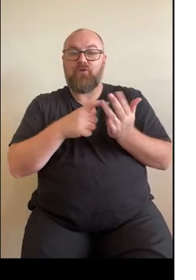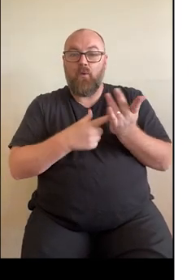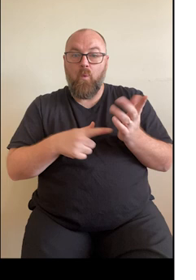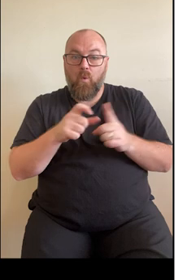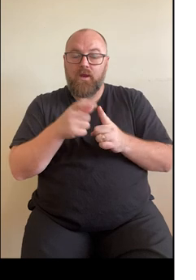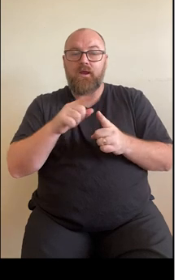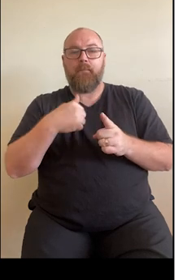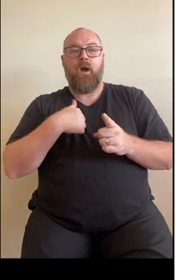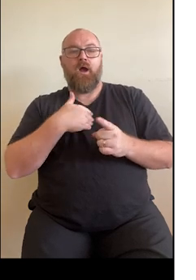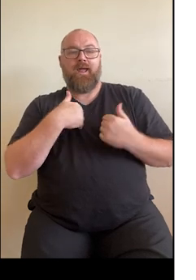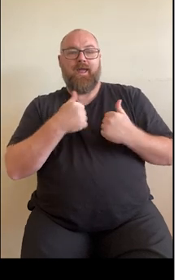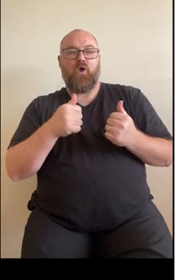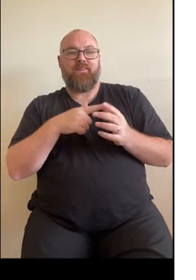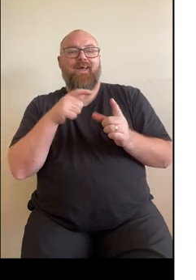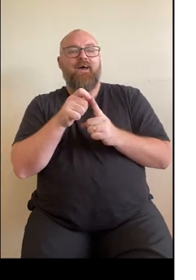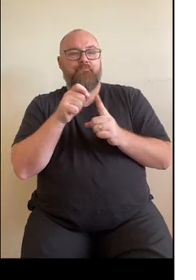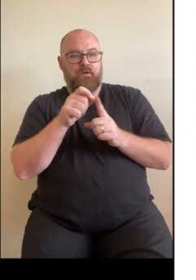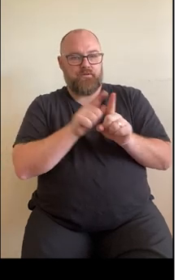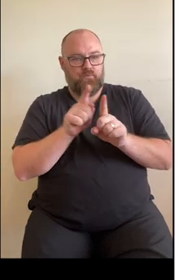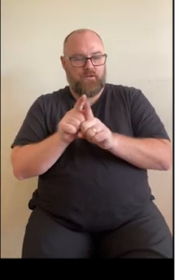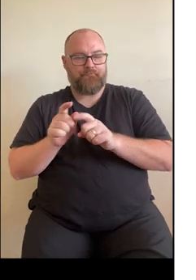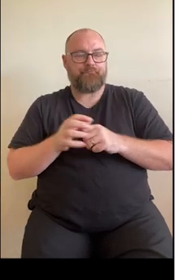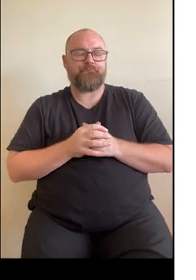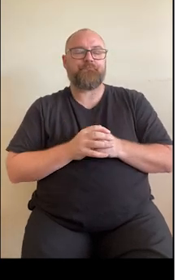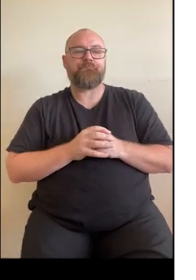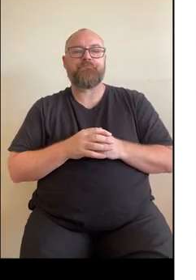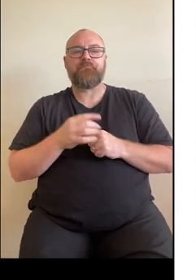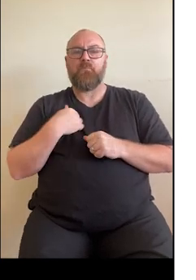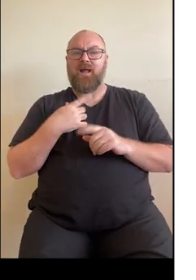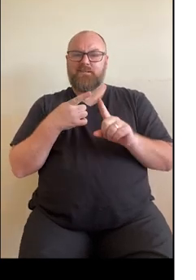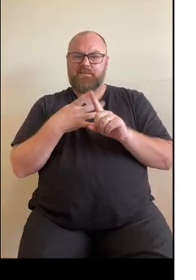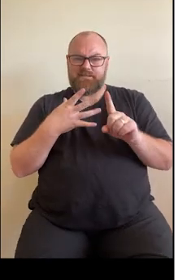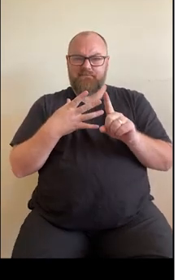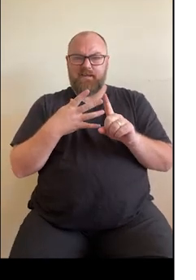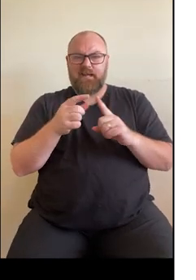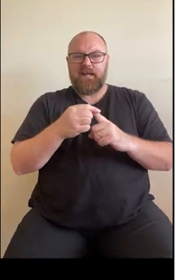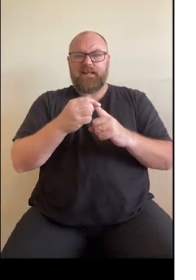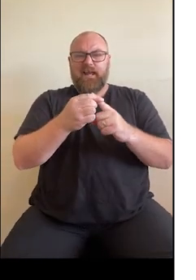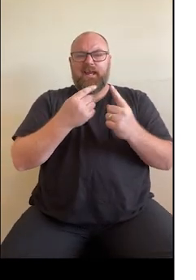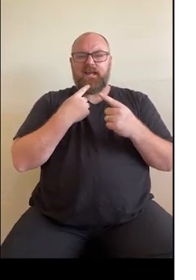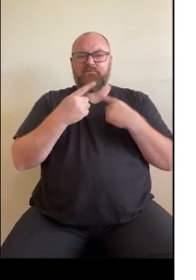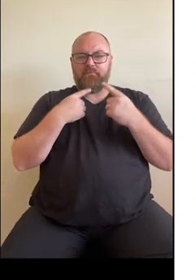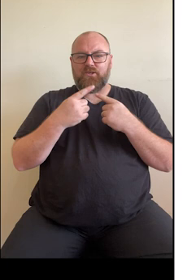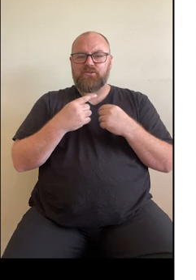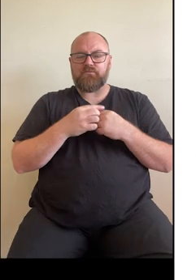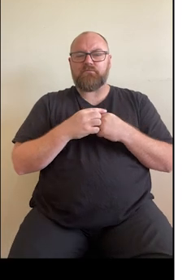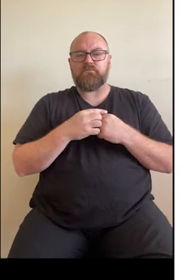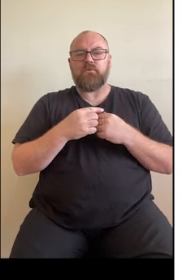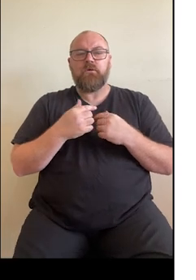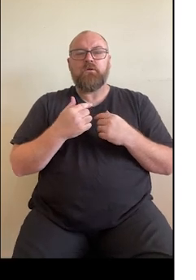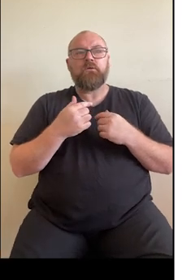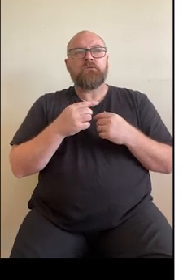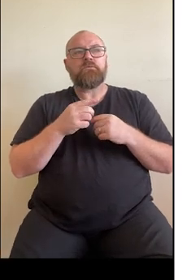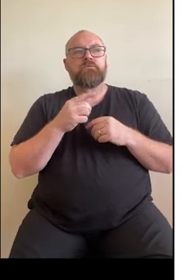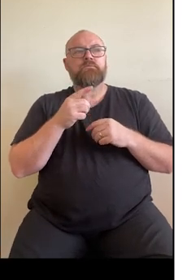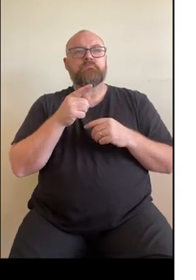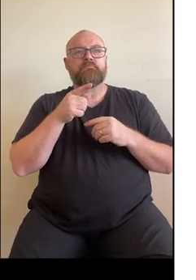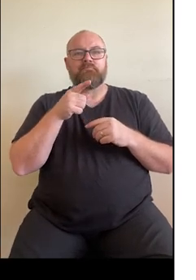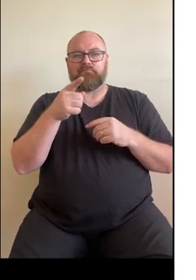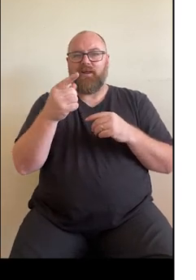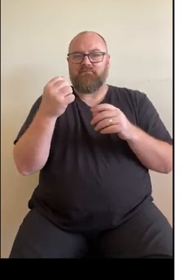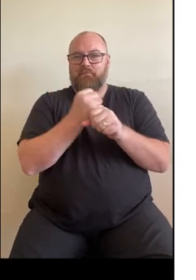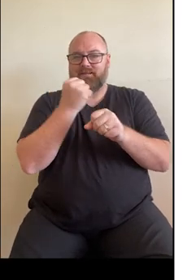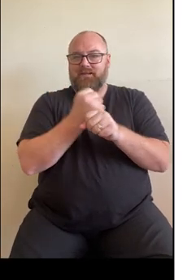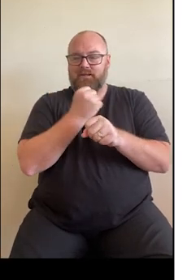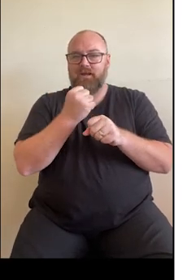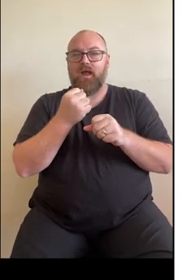which the agency will go into shortly. A specific key messages document has been developed